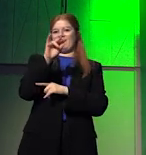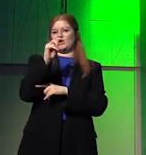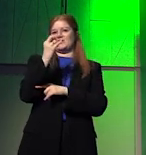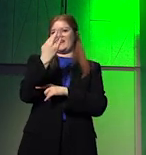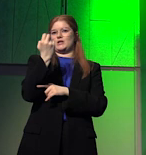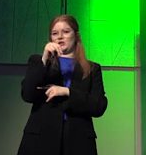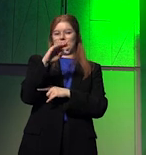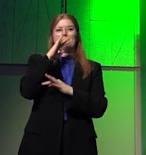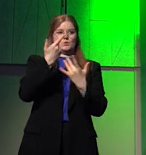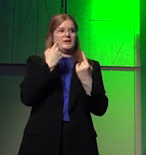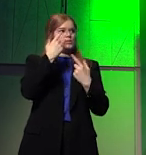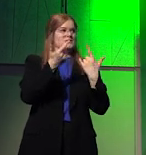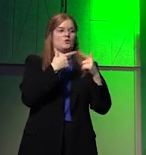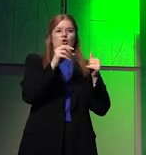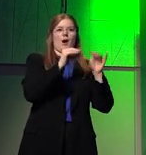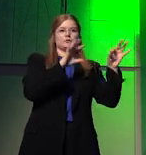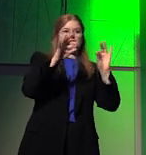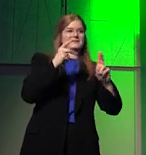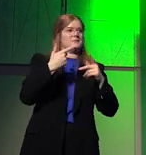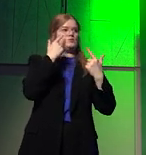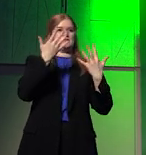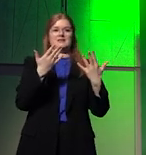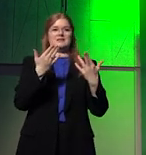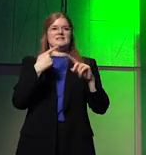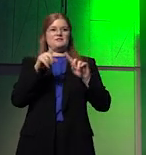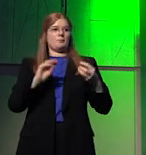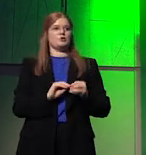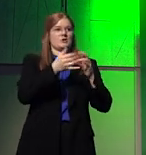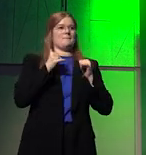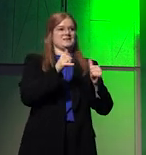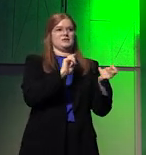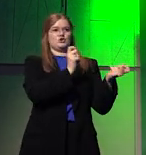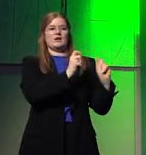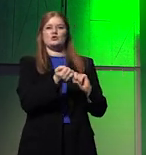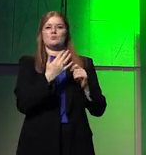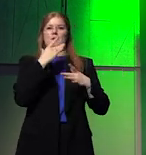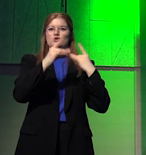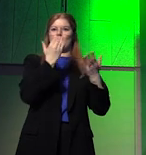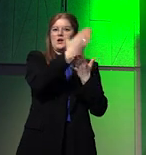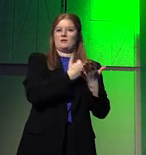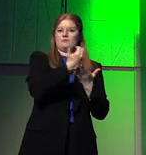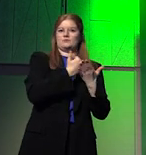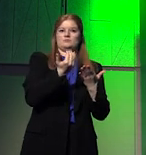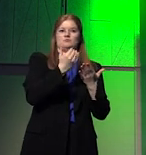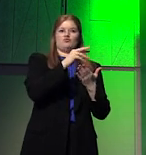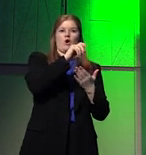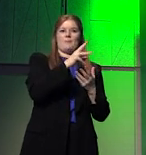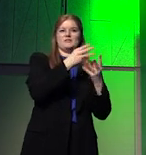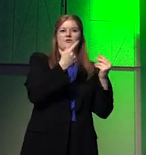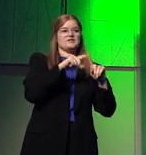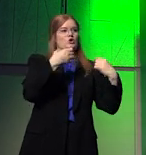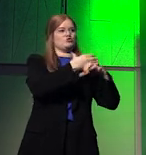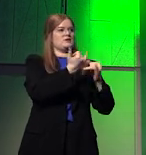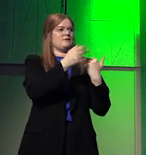Diversification means that we need to sort of reshore certain productive capacity for mineralization in, you know, countries